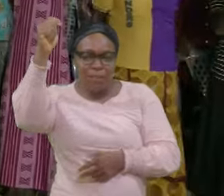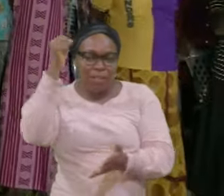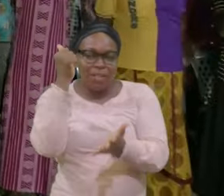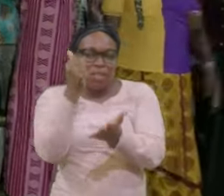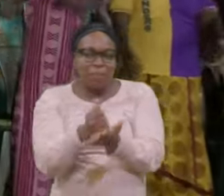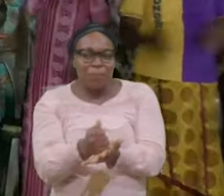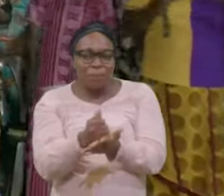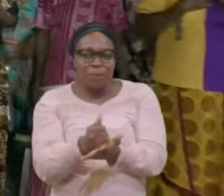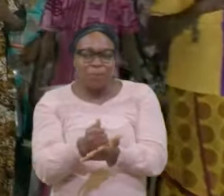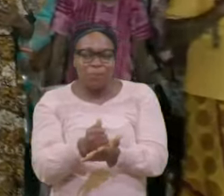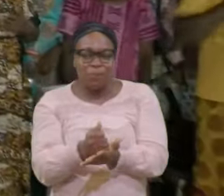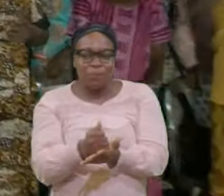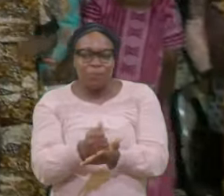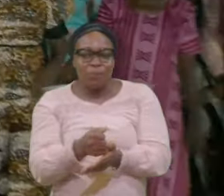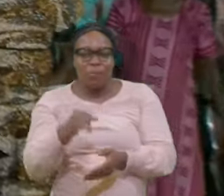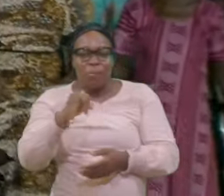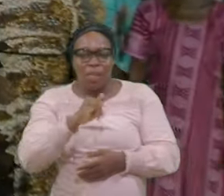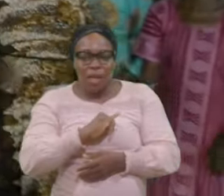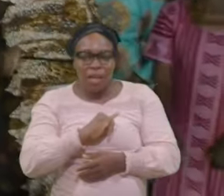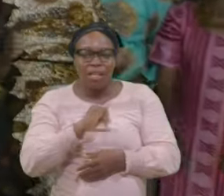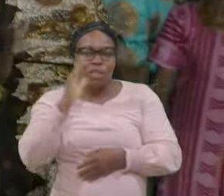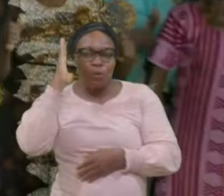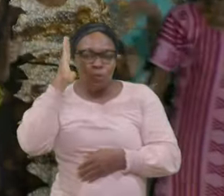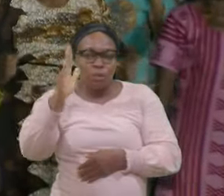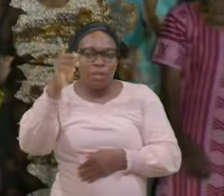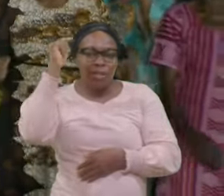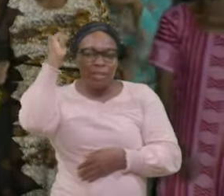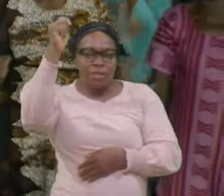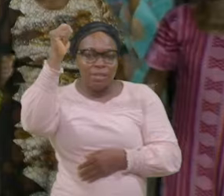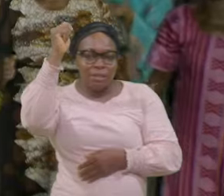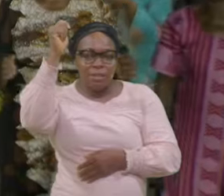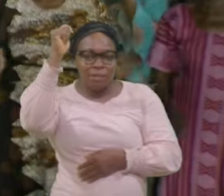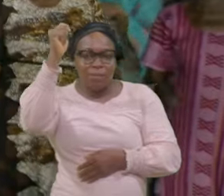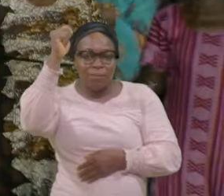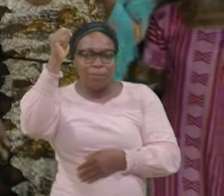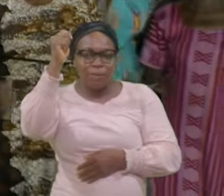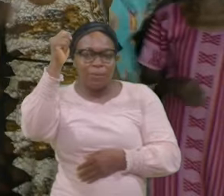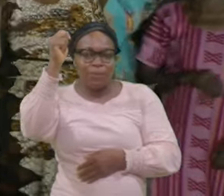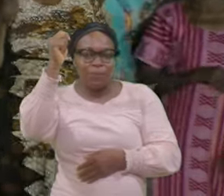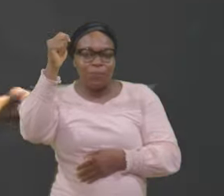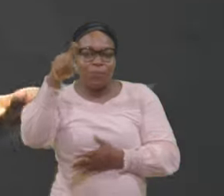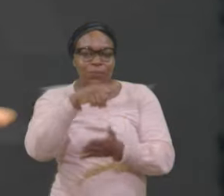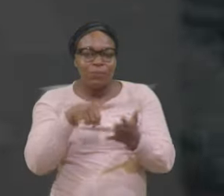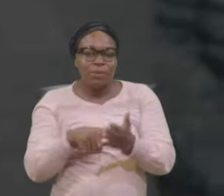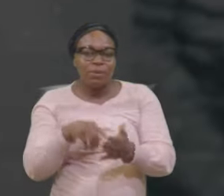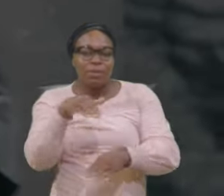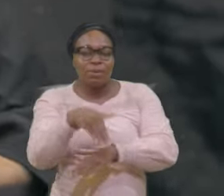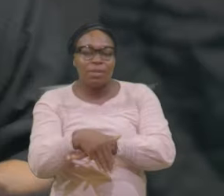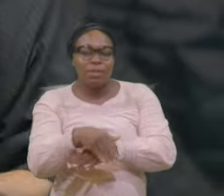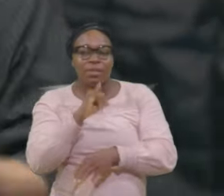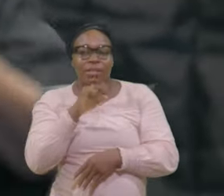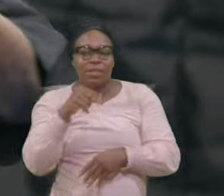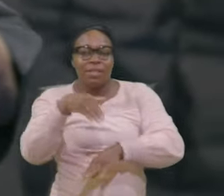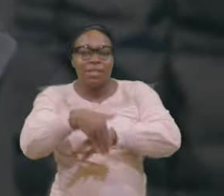I will testify tonight, the night of joy